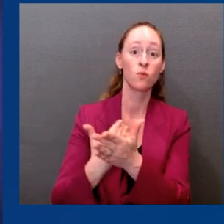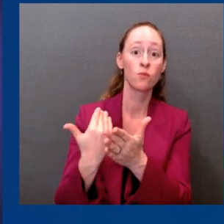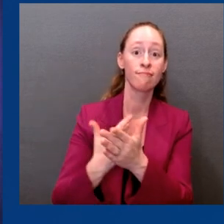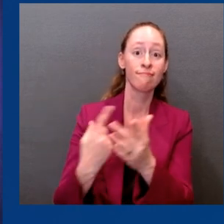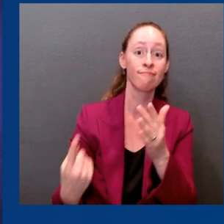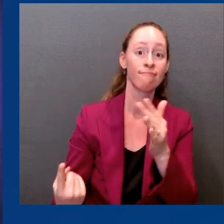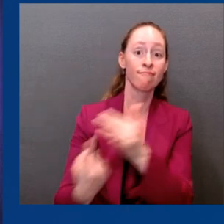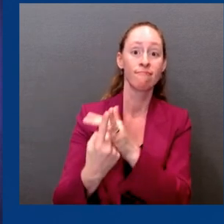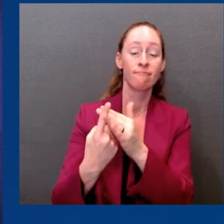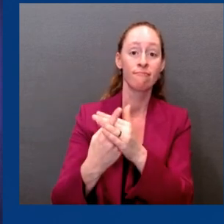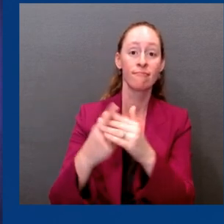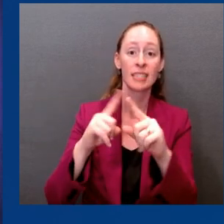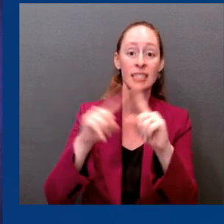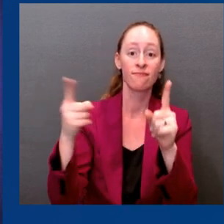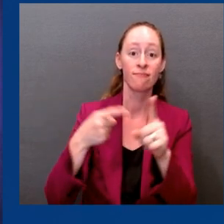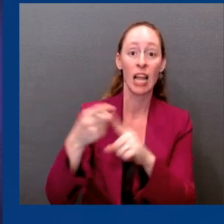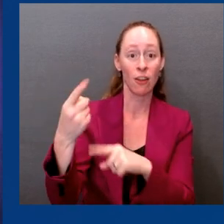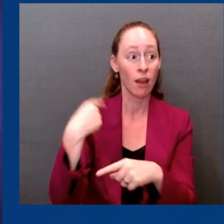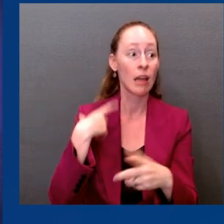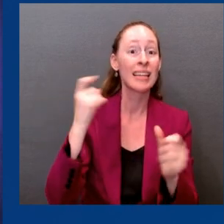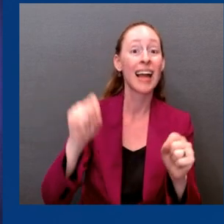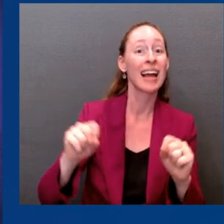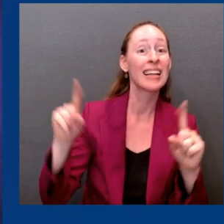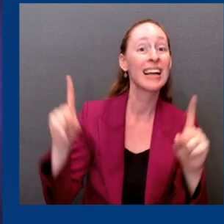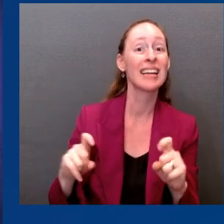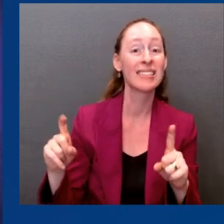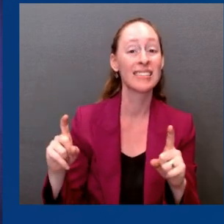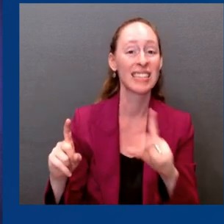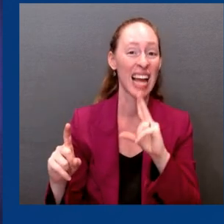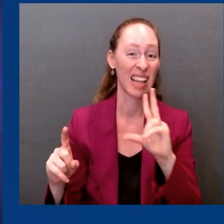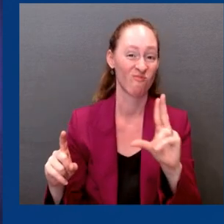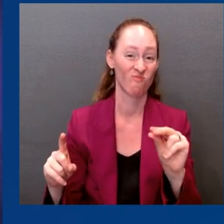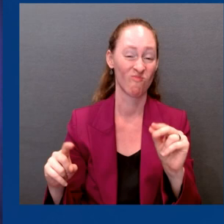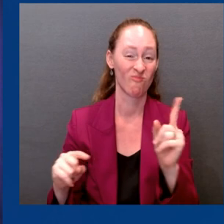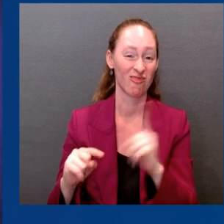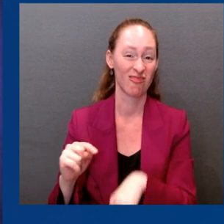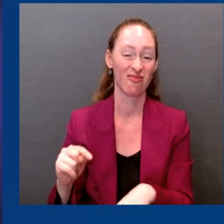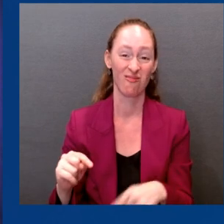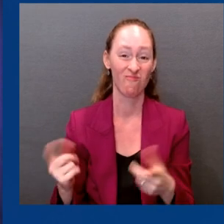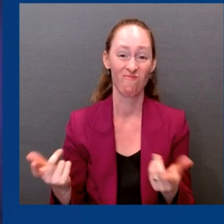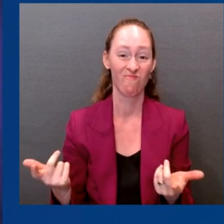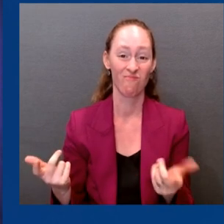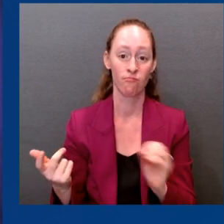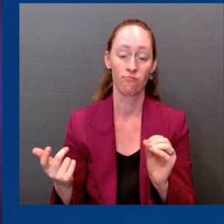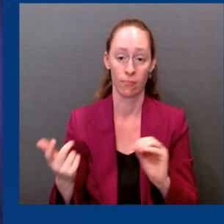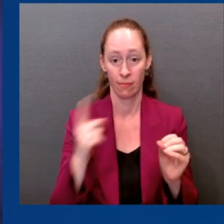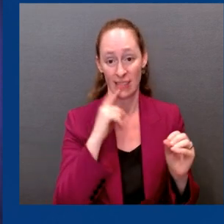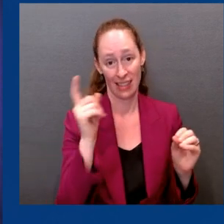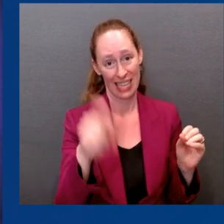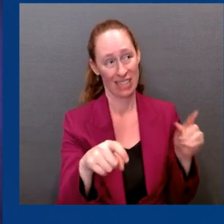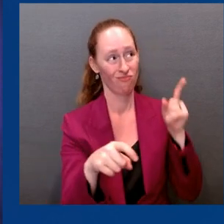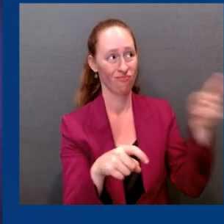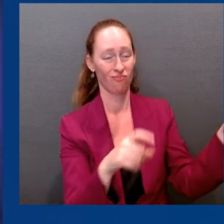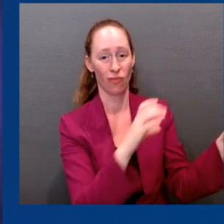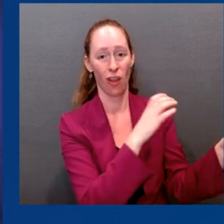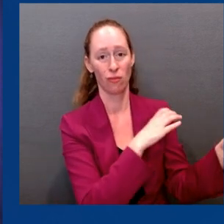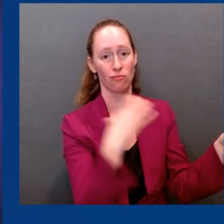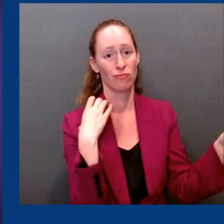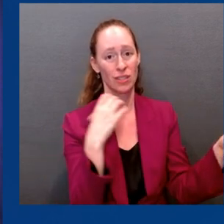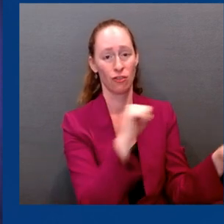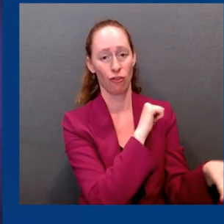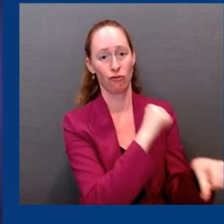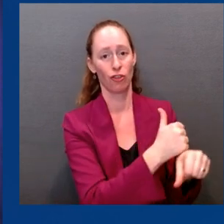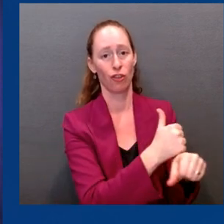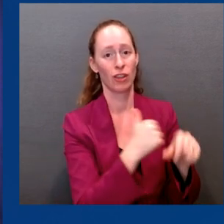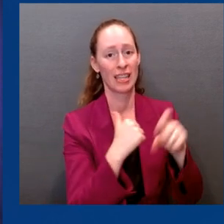into that. But we needed Congress to step up. Congress has not stepped up. So we are constantly making what I think are